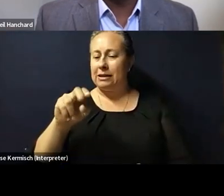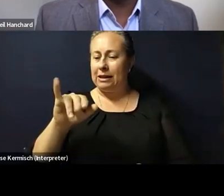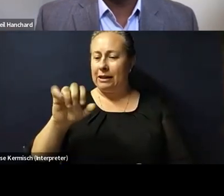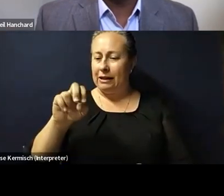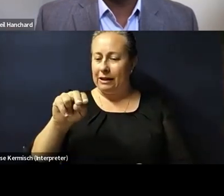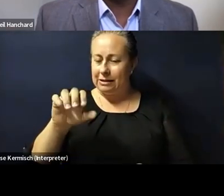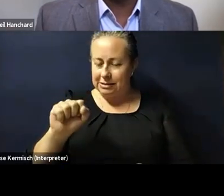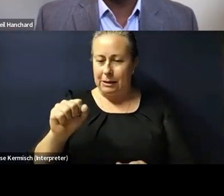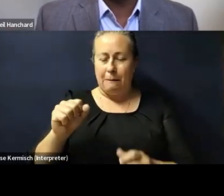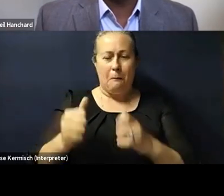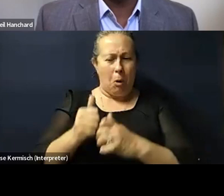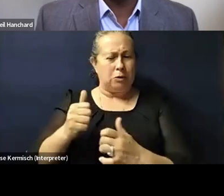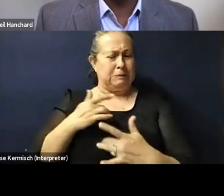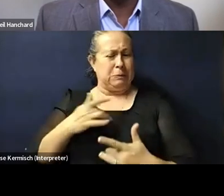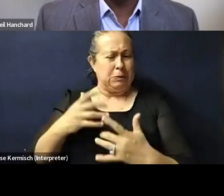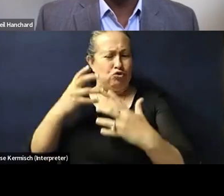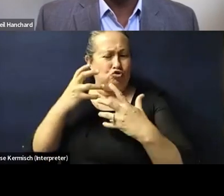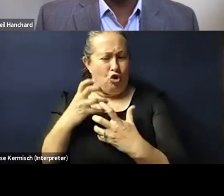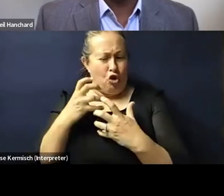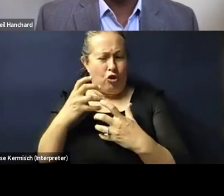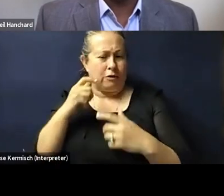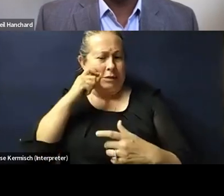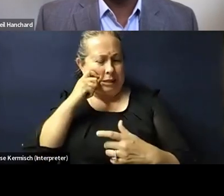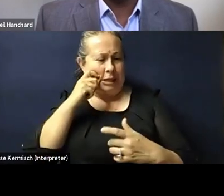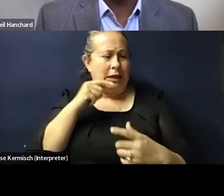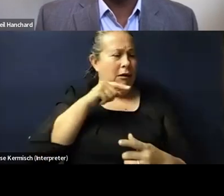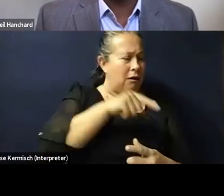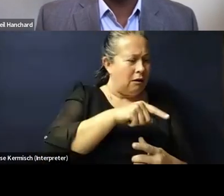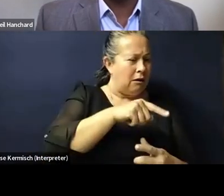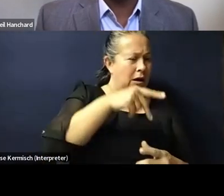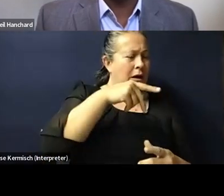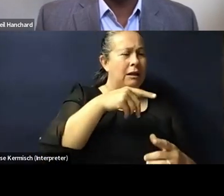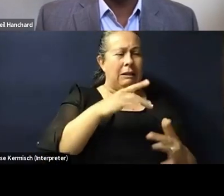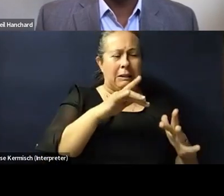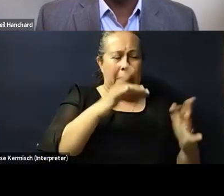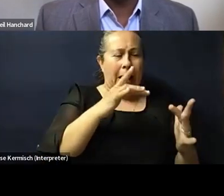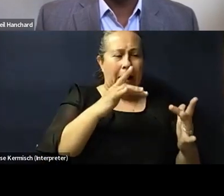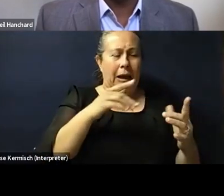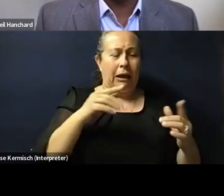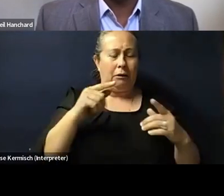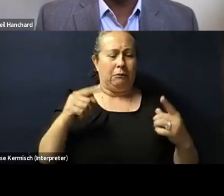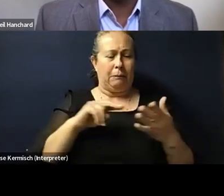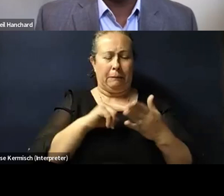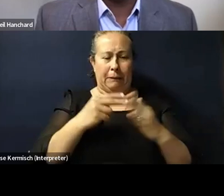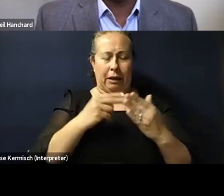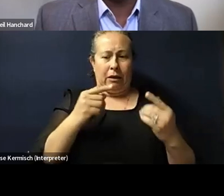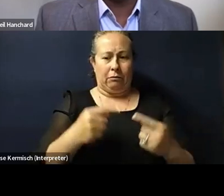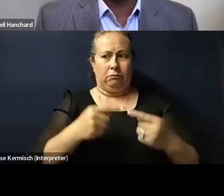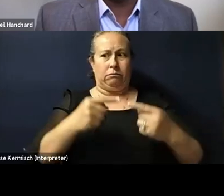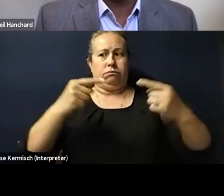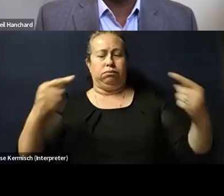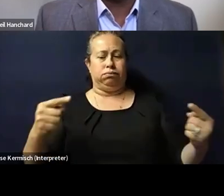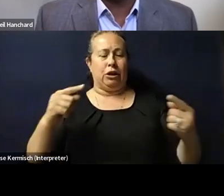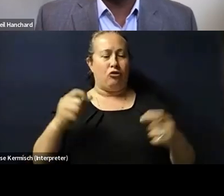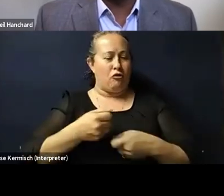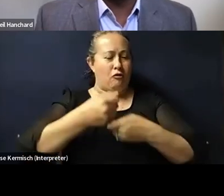incredibly light-skinned such that there's a really dramatic juxtaposition that is partly responsible for violence. The reality